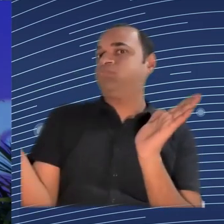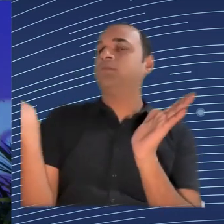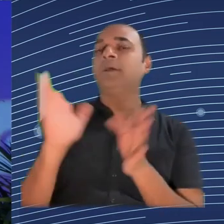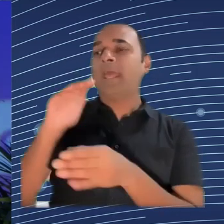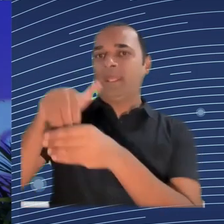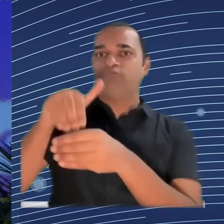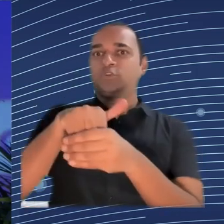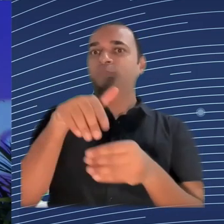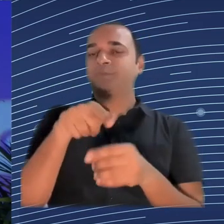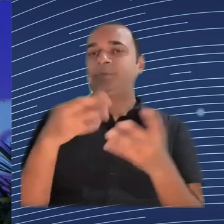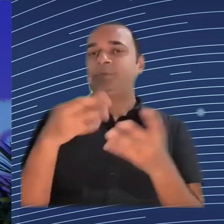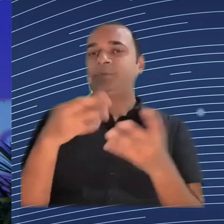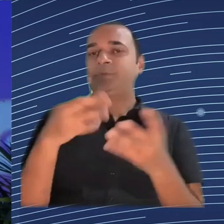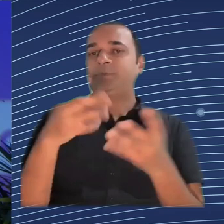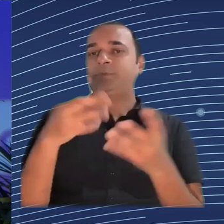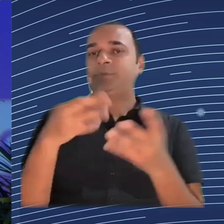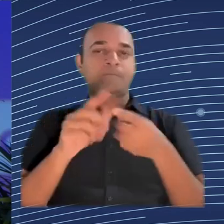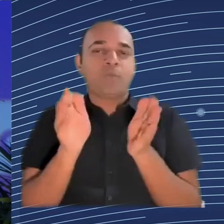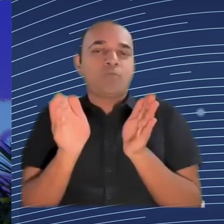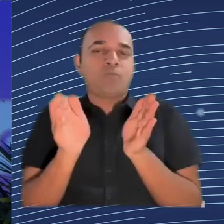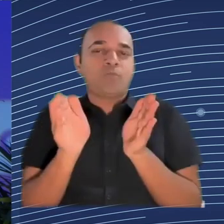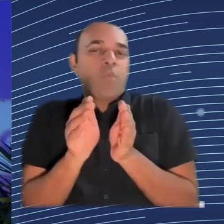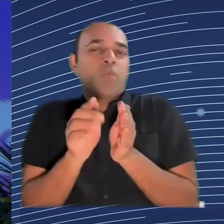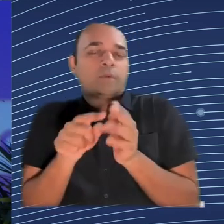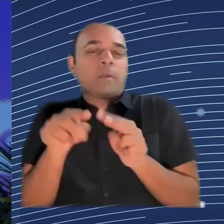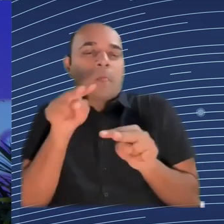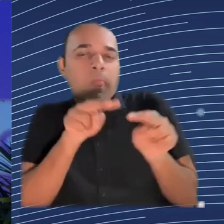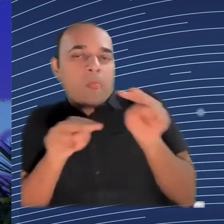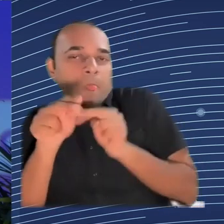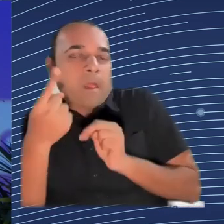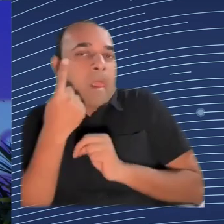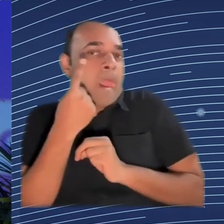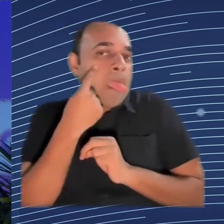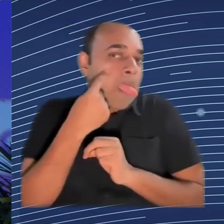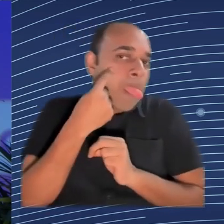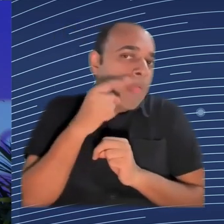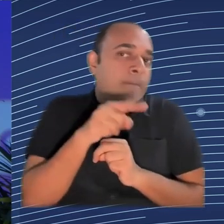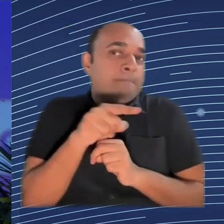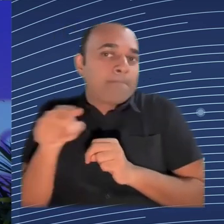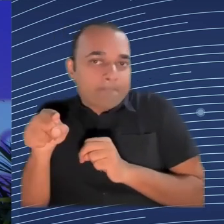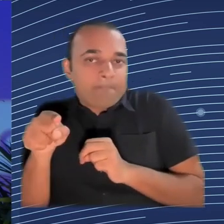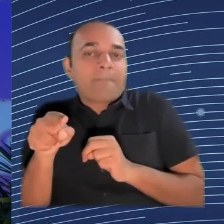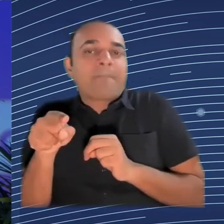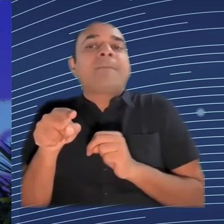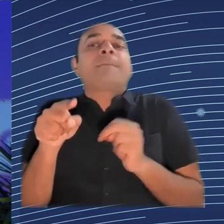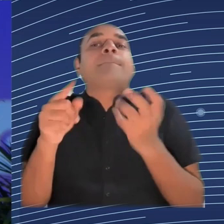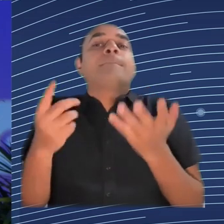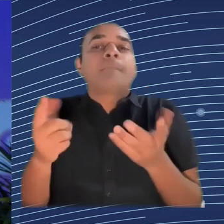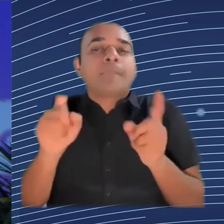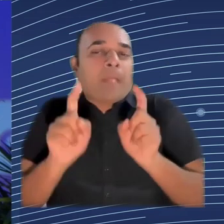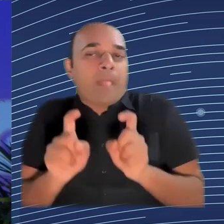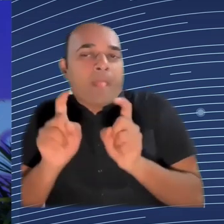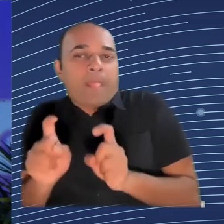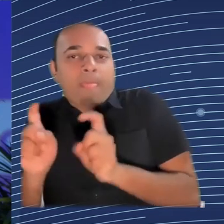And then as trust building goes on, and as evidence is built, we can scale up, and the highest level